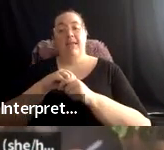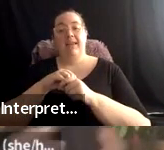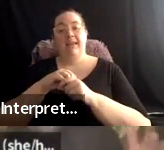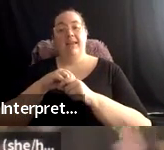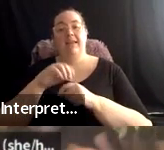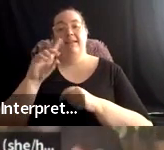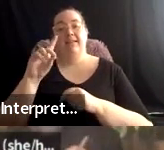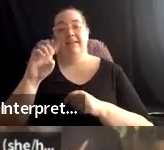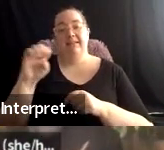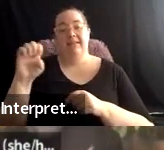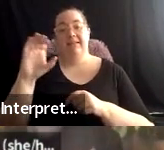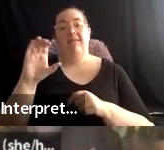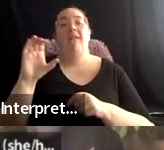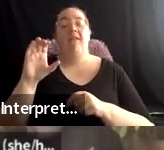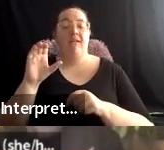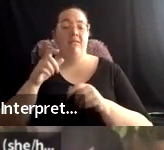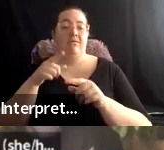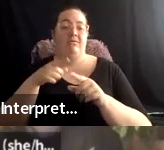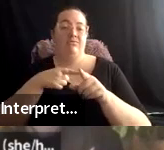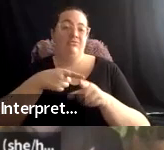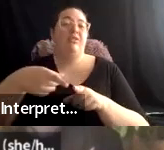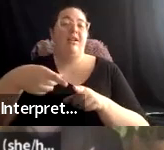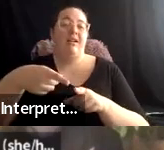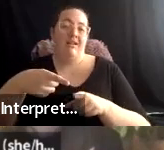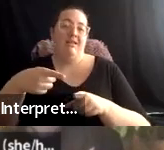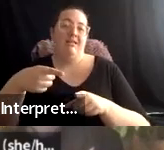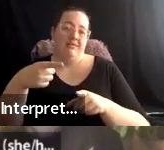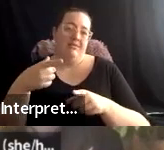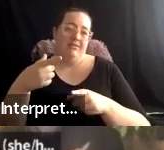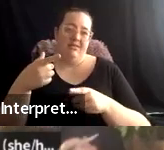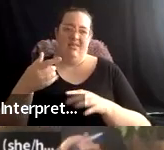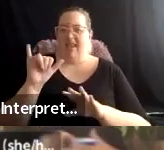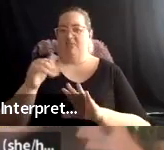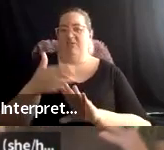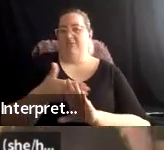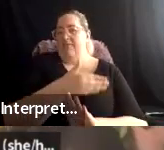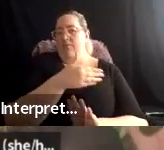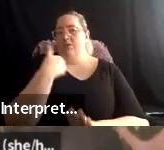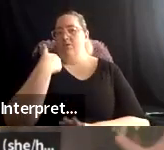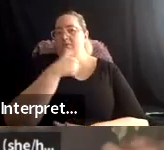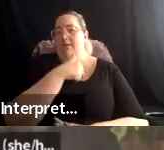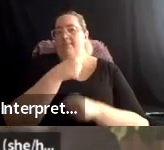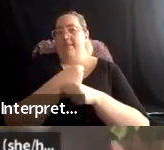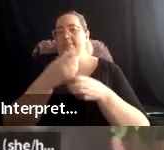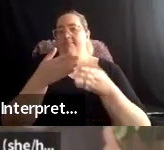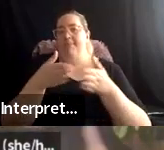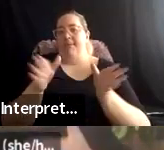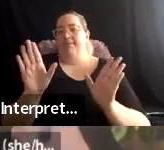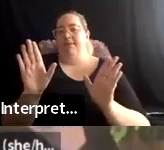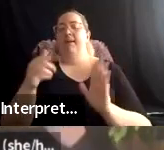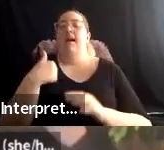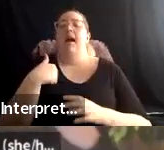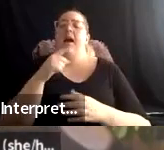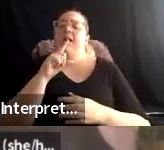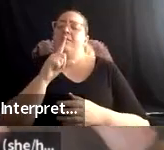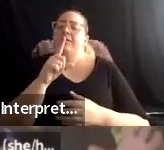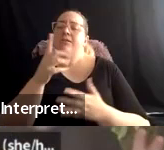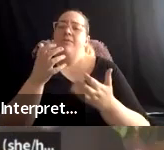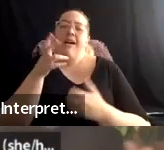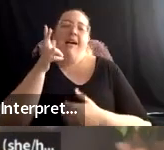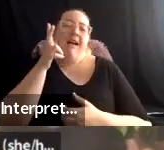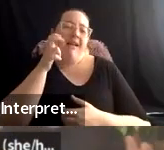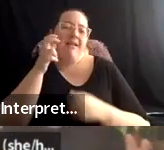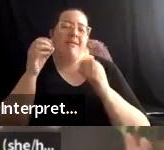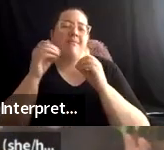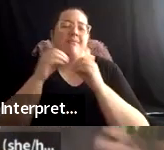working on it before we had made it public. Um, and I like, I will, I would love to hear maybe your thoughts, Ronnie,